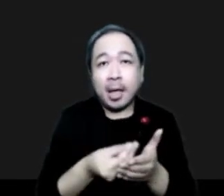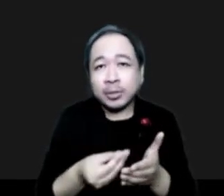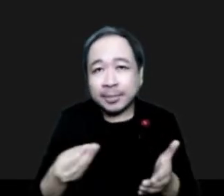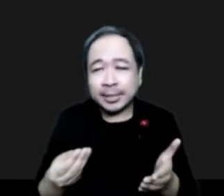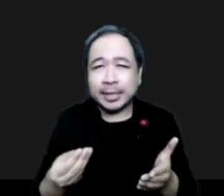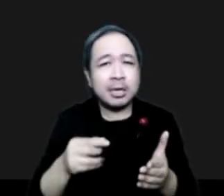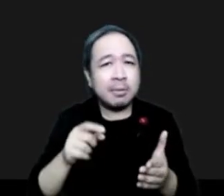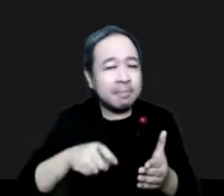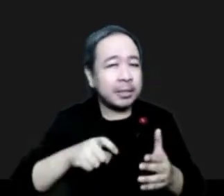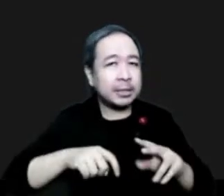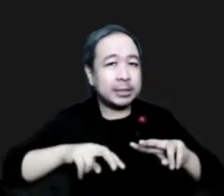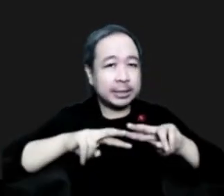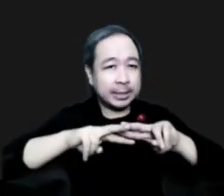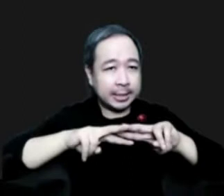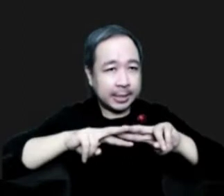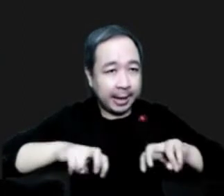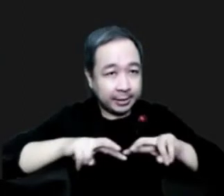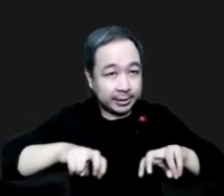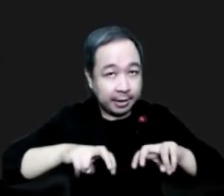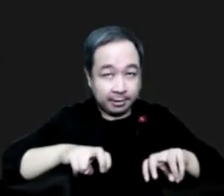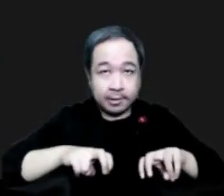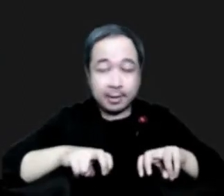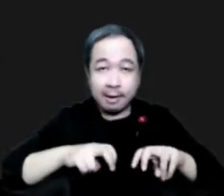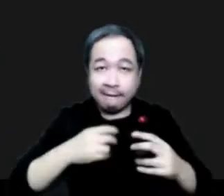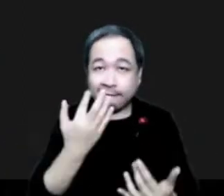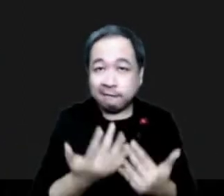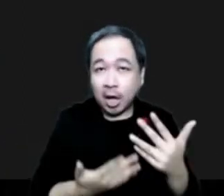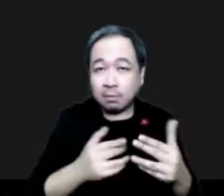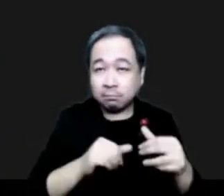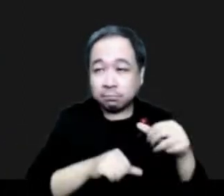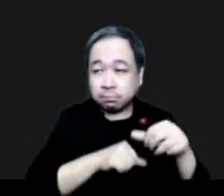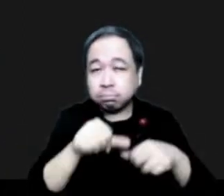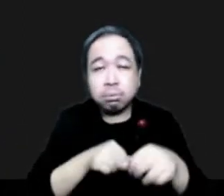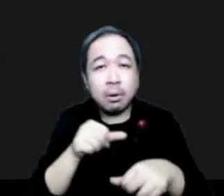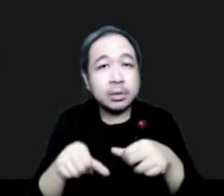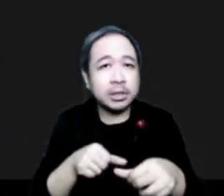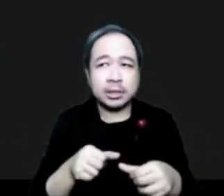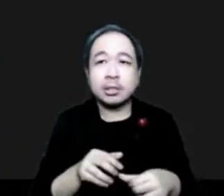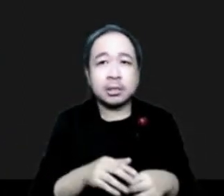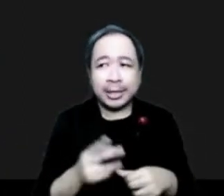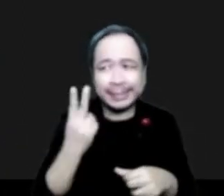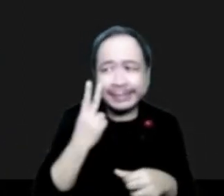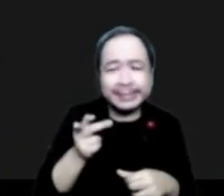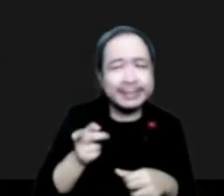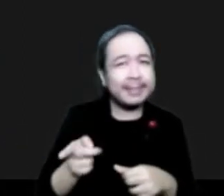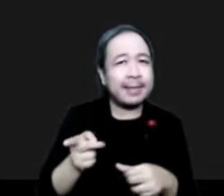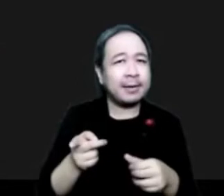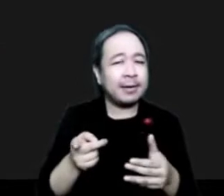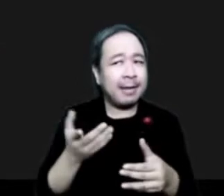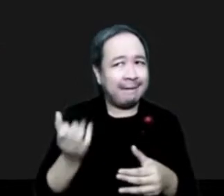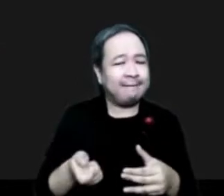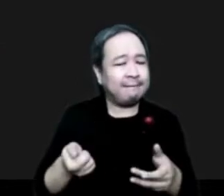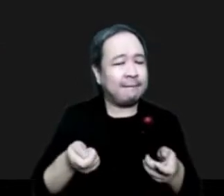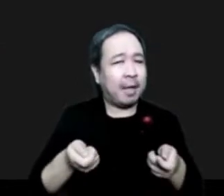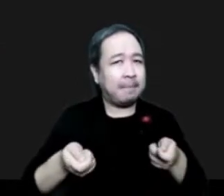improves the understanding of fire process, which identifies existing management practices that encourage harmful fires and promote